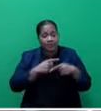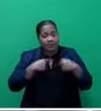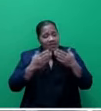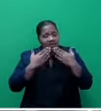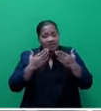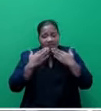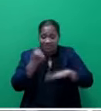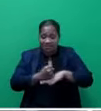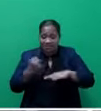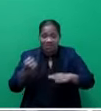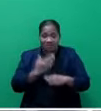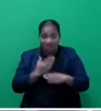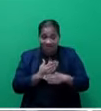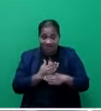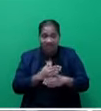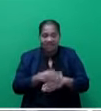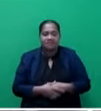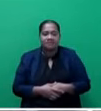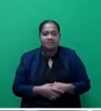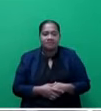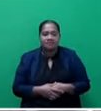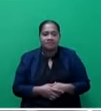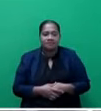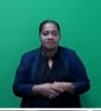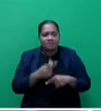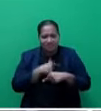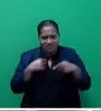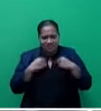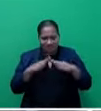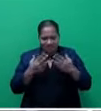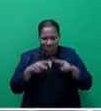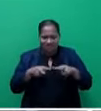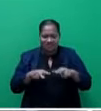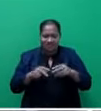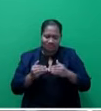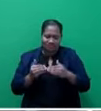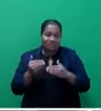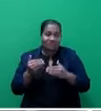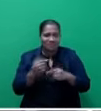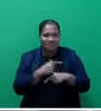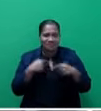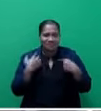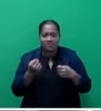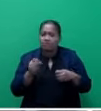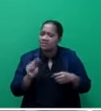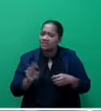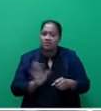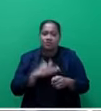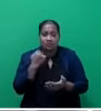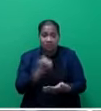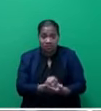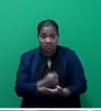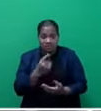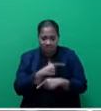to ensure a speedy recovery, Mr Speaker, sir, we equally need to look beyond the structures that we have now. We need to ensure that